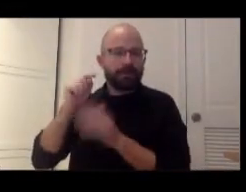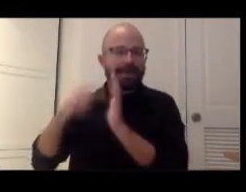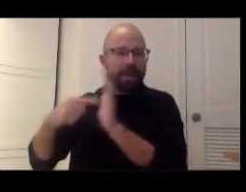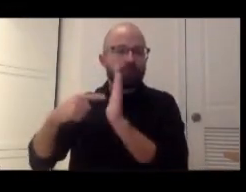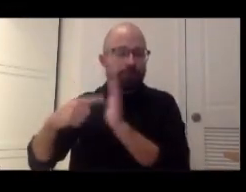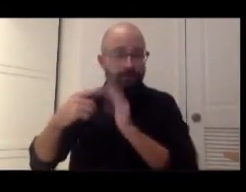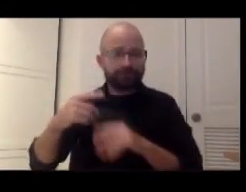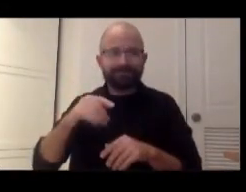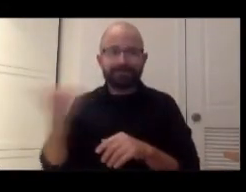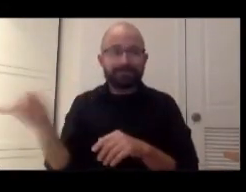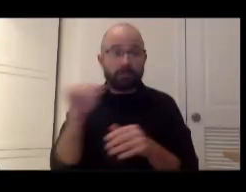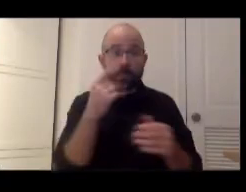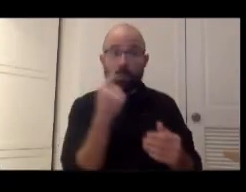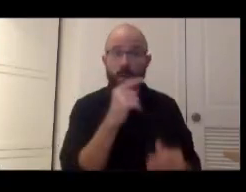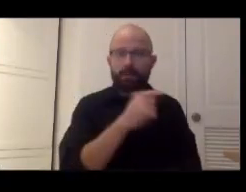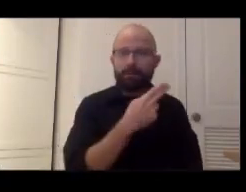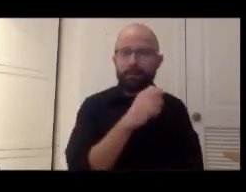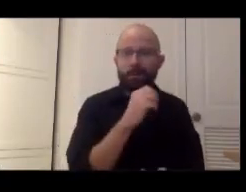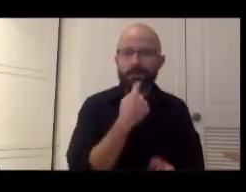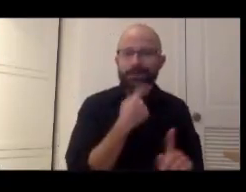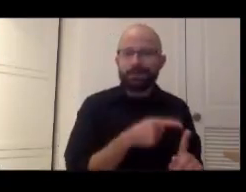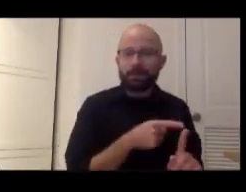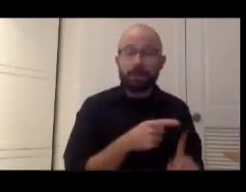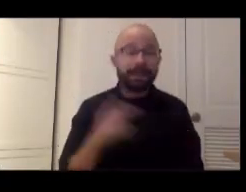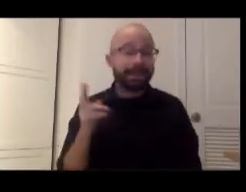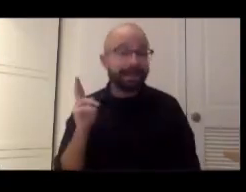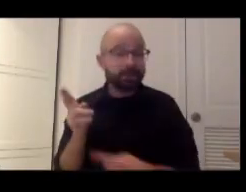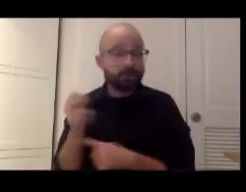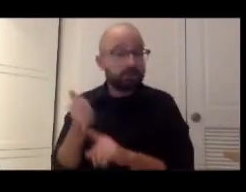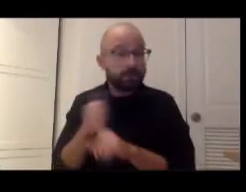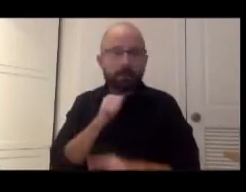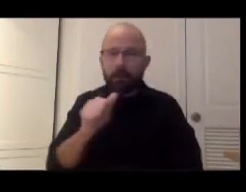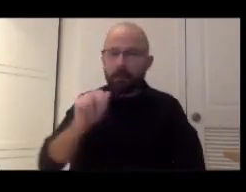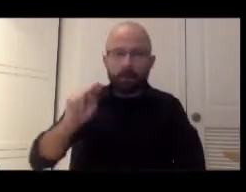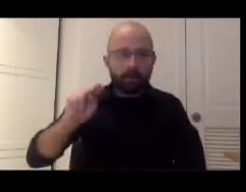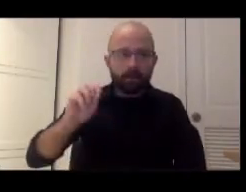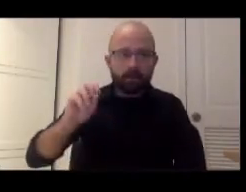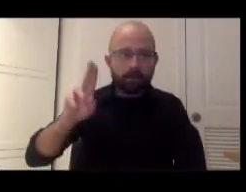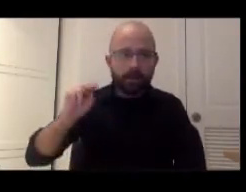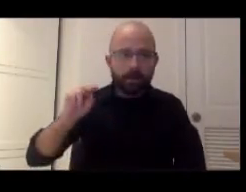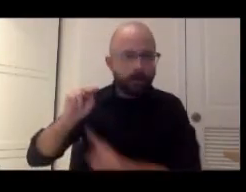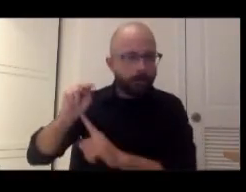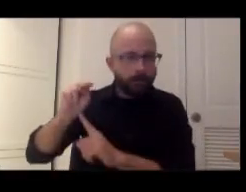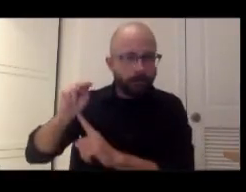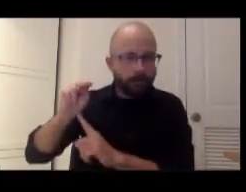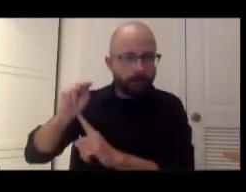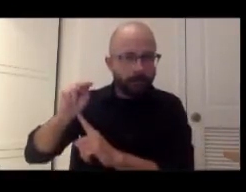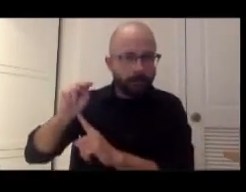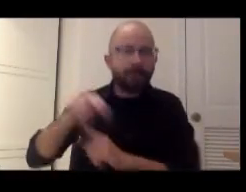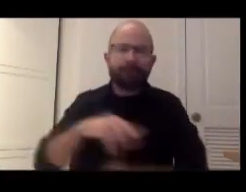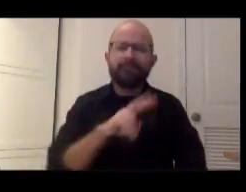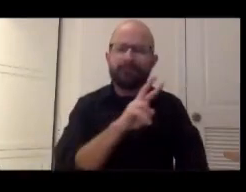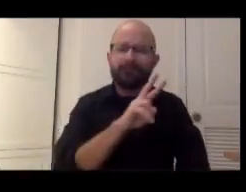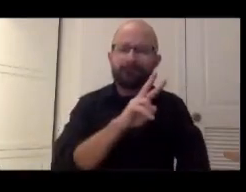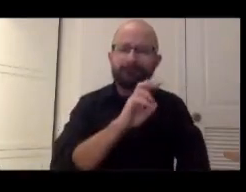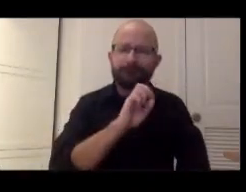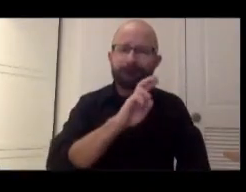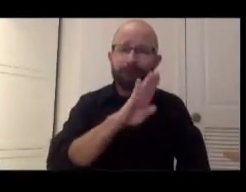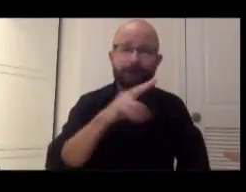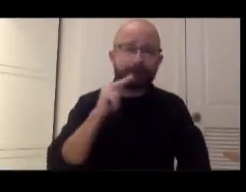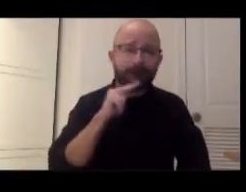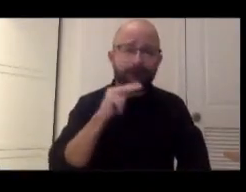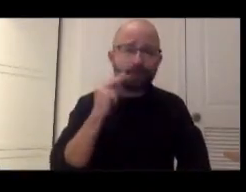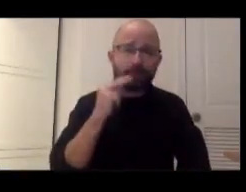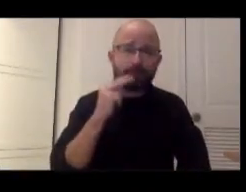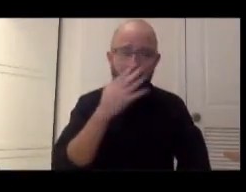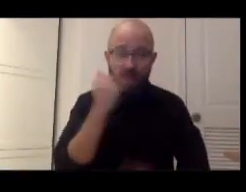says, which is, history is not a noun, it's a verb, because it's going on right now. And I just thought it was a new way of saying